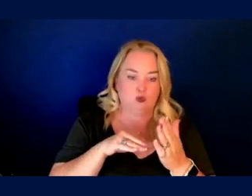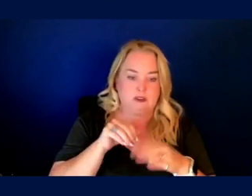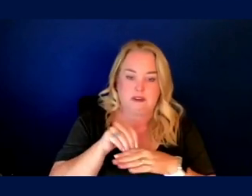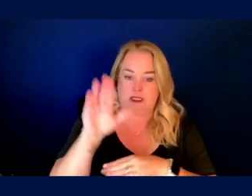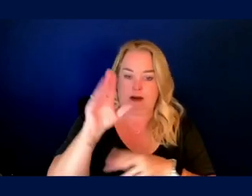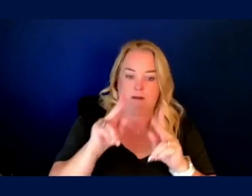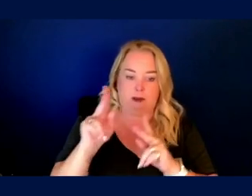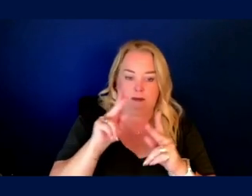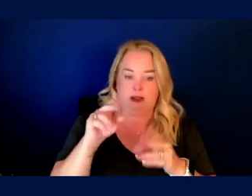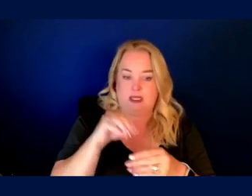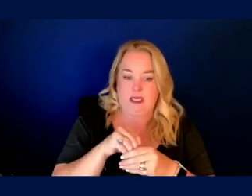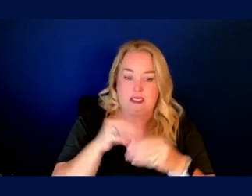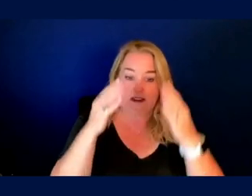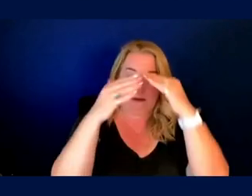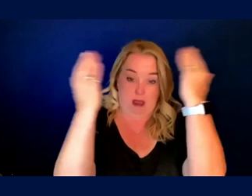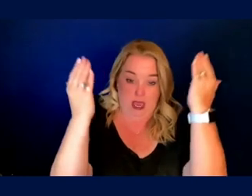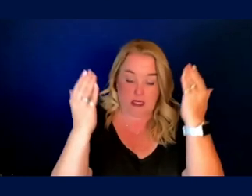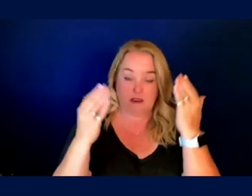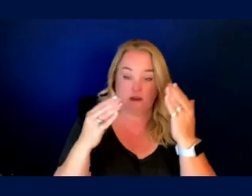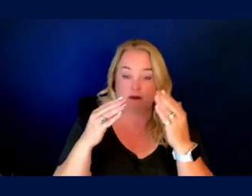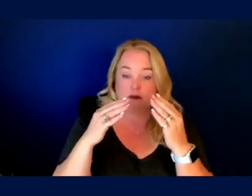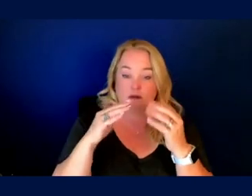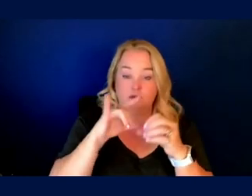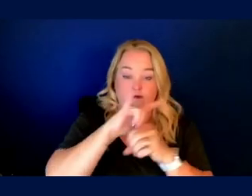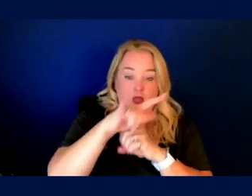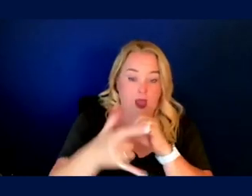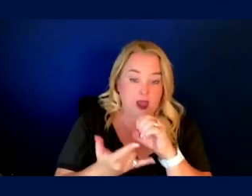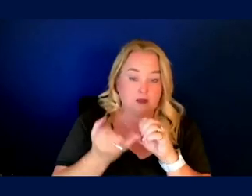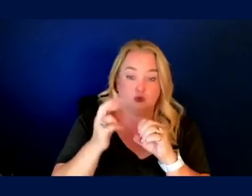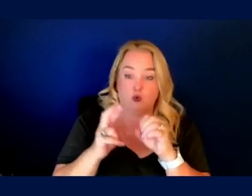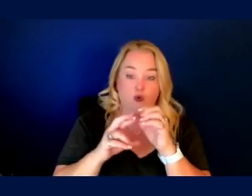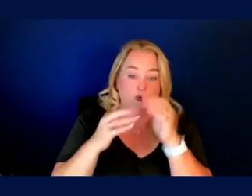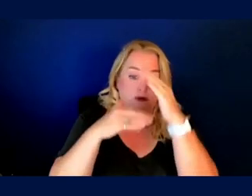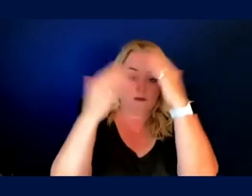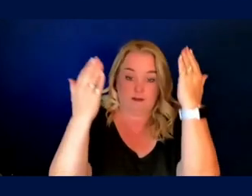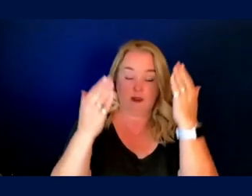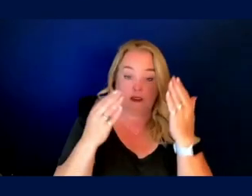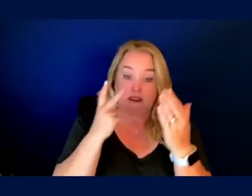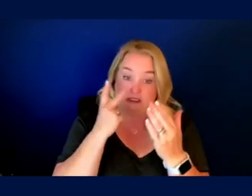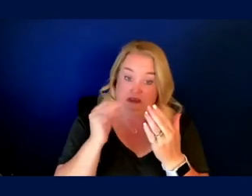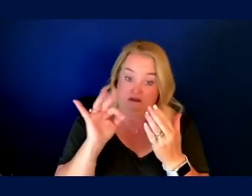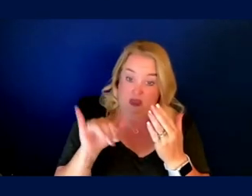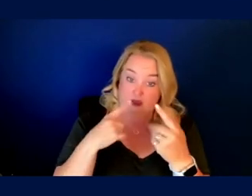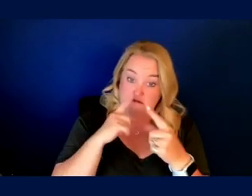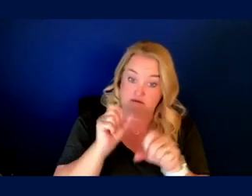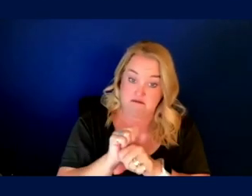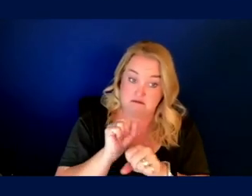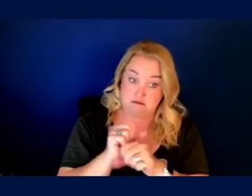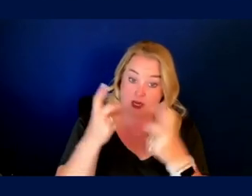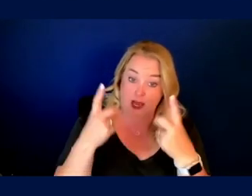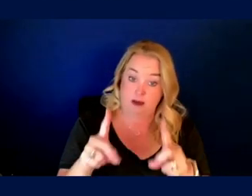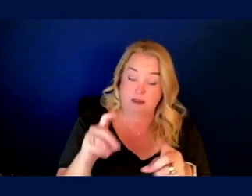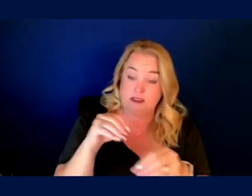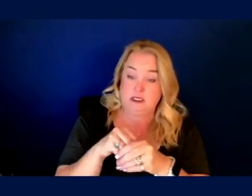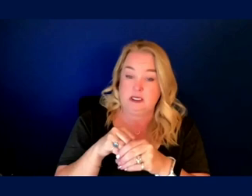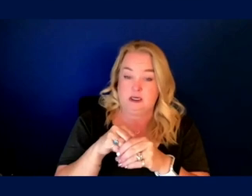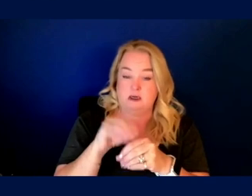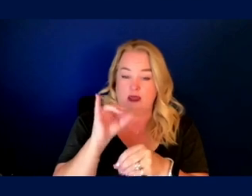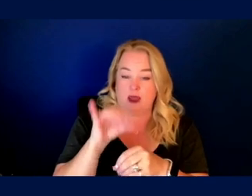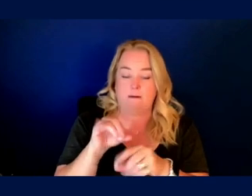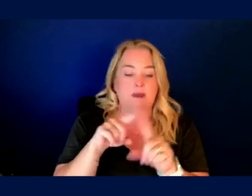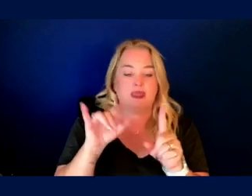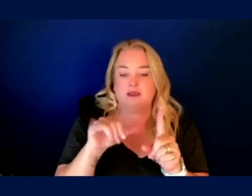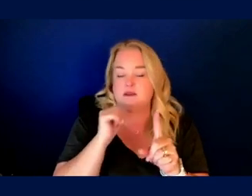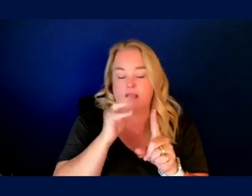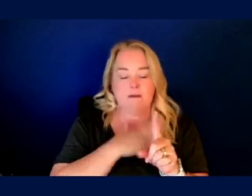parabolic flight, suborbital flight, whatever, and see if that really is true in a space flight setting. That's not my question though.